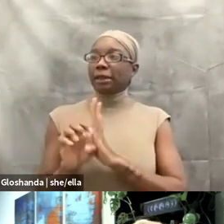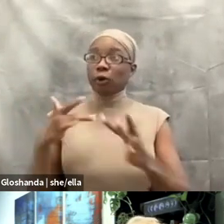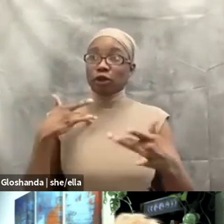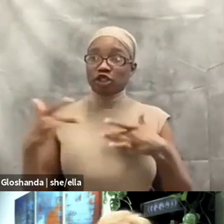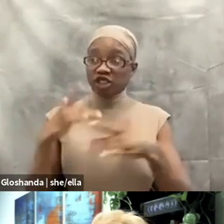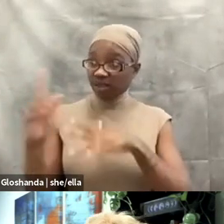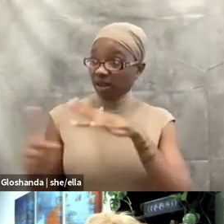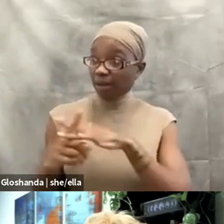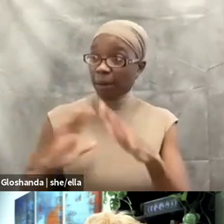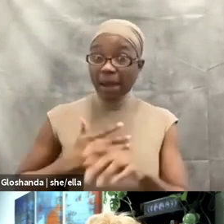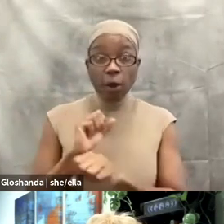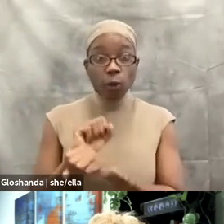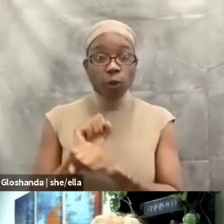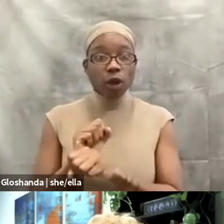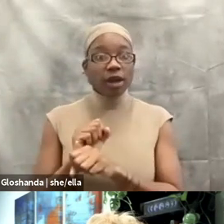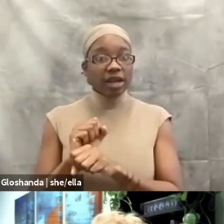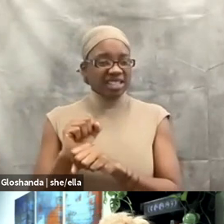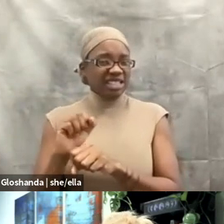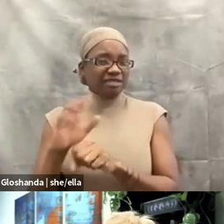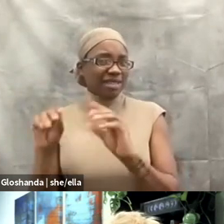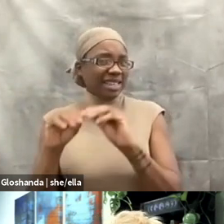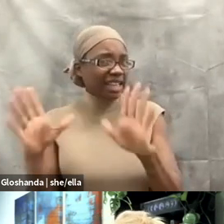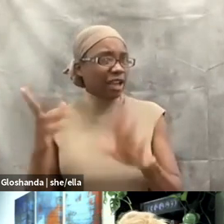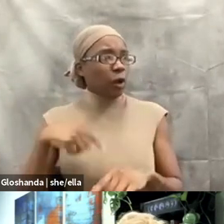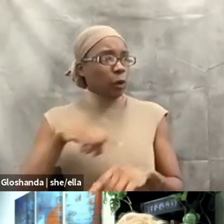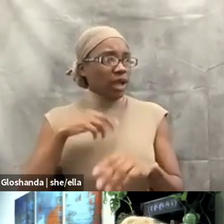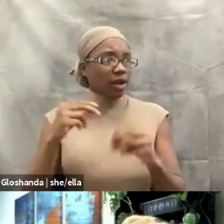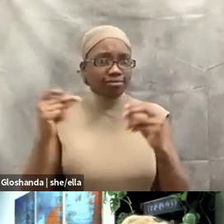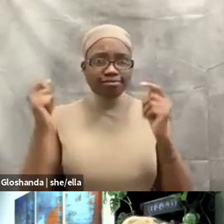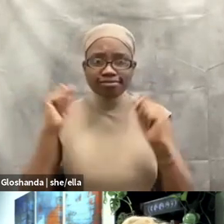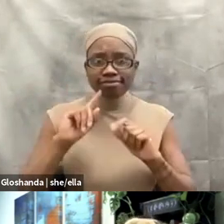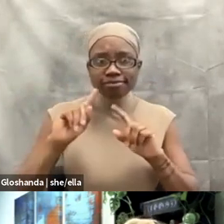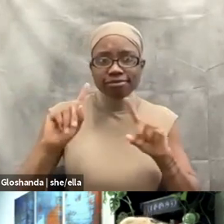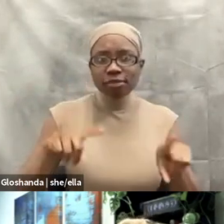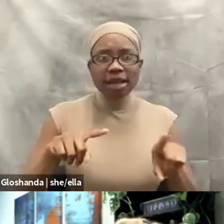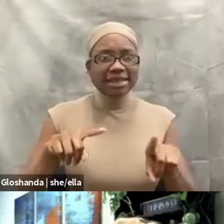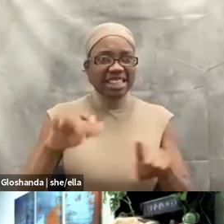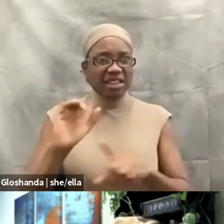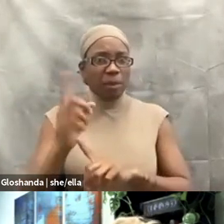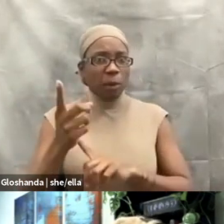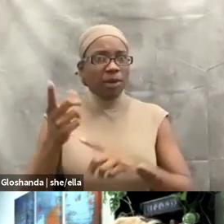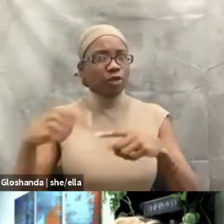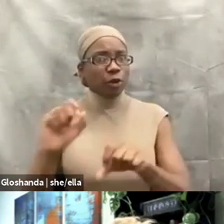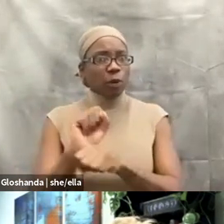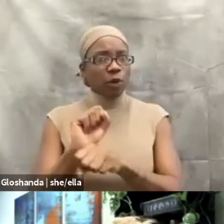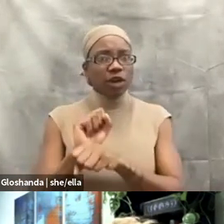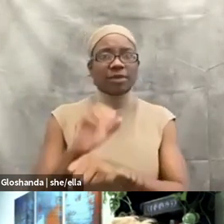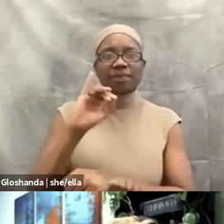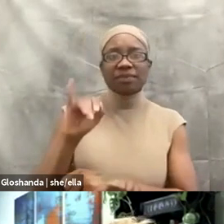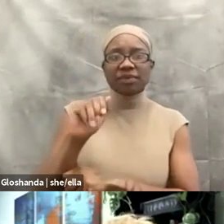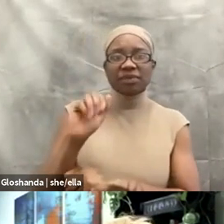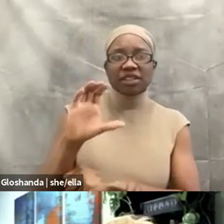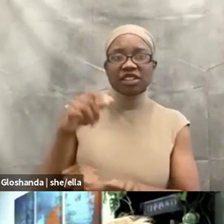come up in our work are going to be right on the surface in the moment when we're doing the work. I love that you don't get to be neutral,